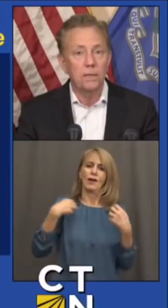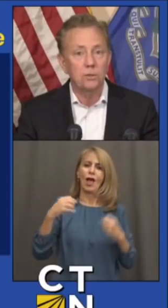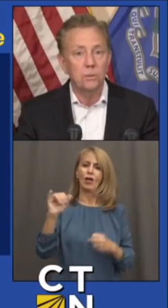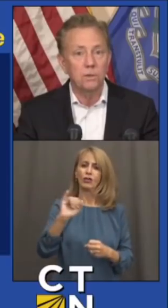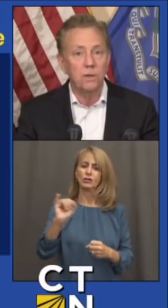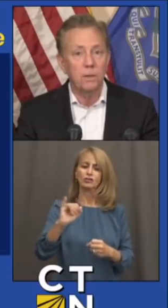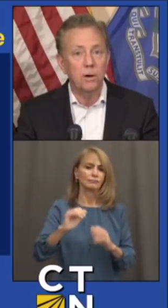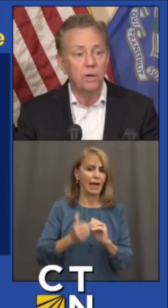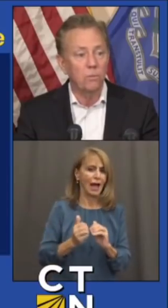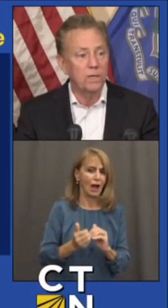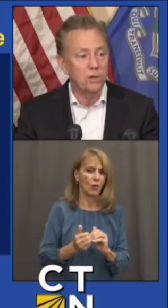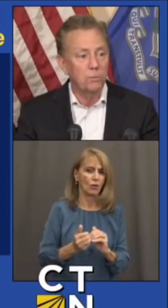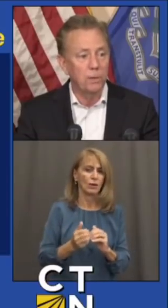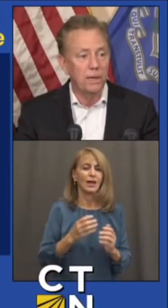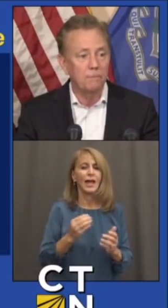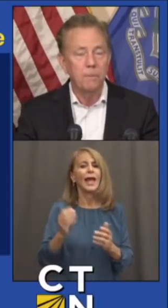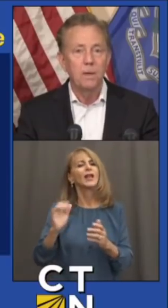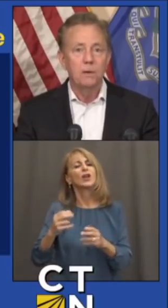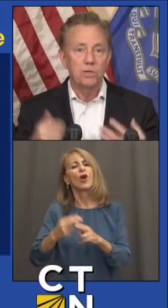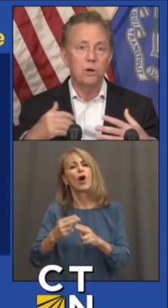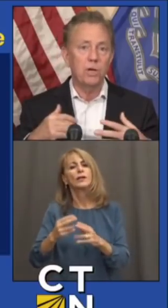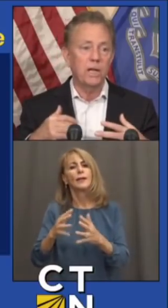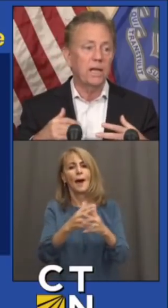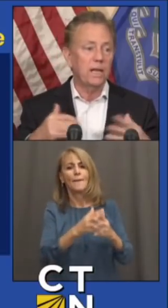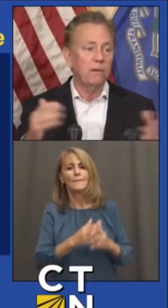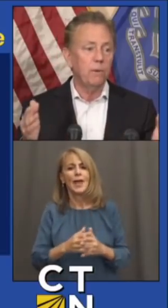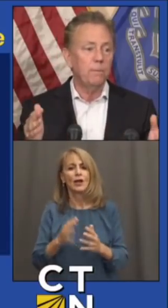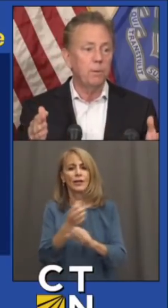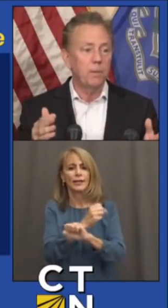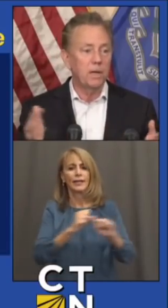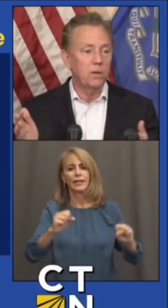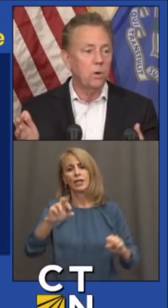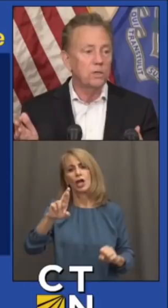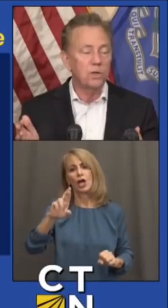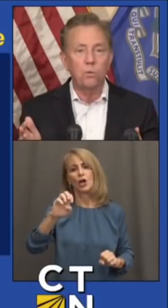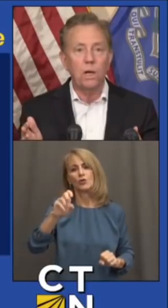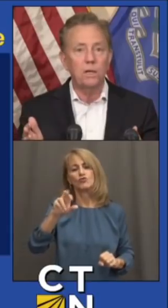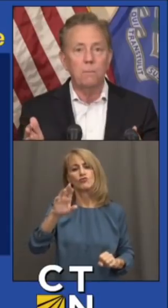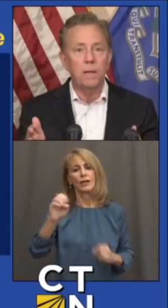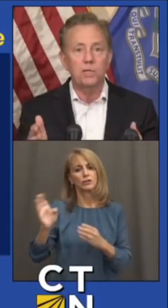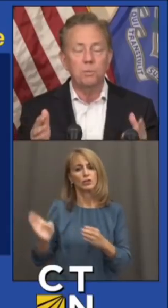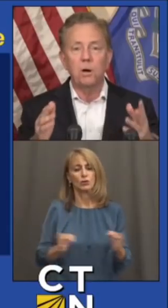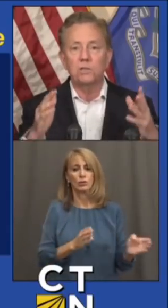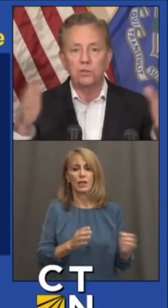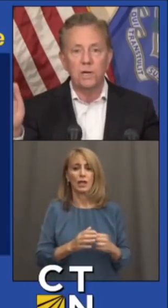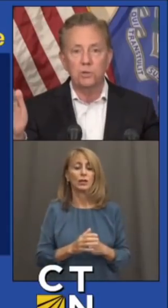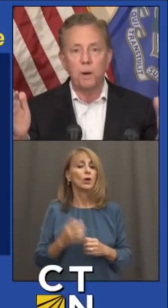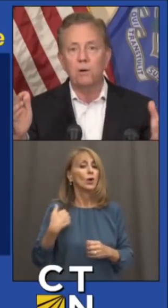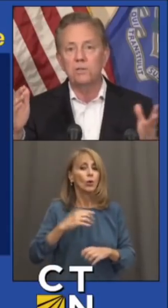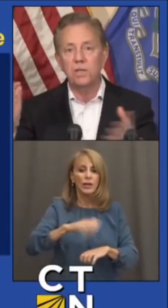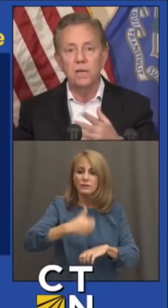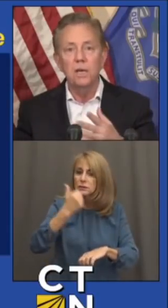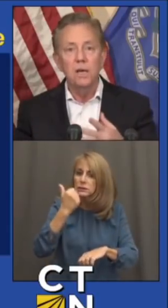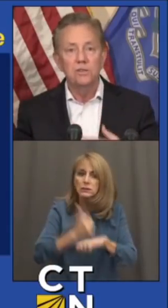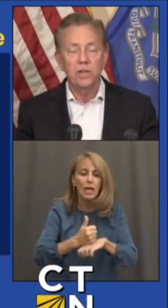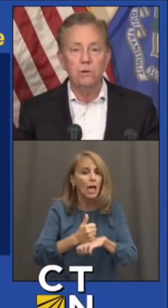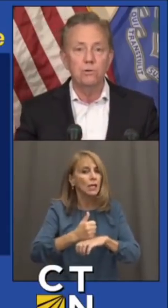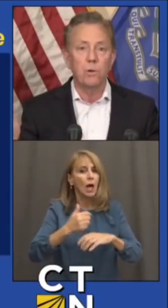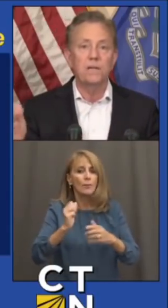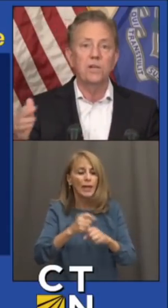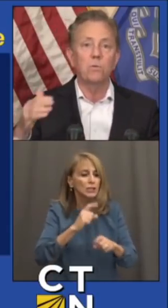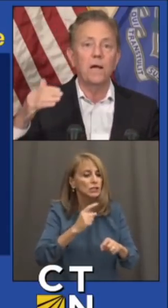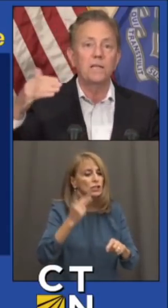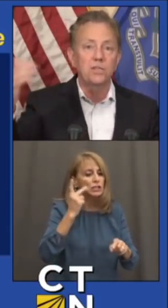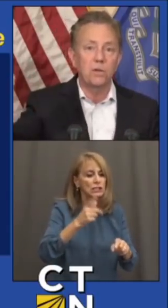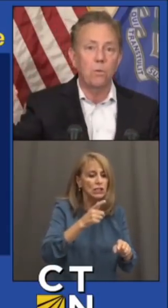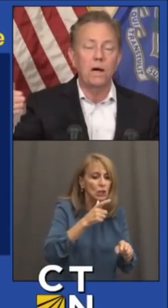on in terms of the American Rescue Plan? As you know, Connecticut, we implemented cost and quality benchmarks, transparency, see